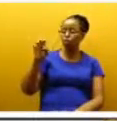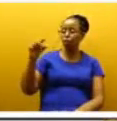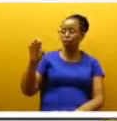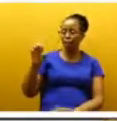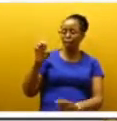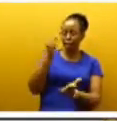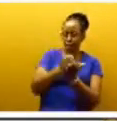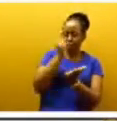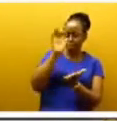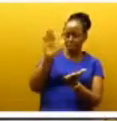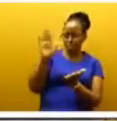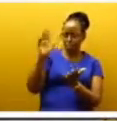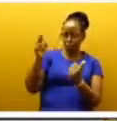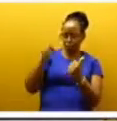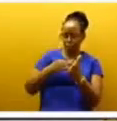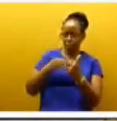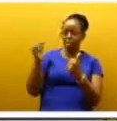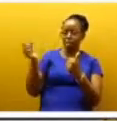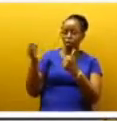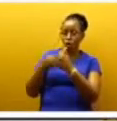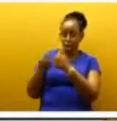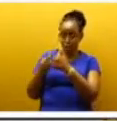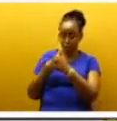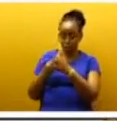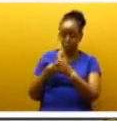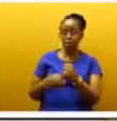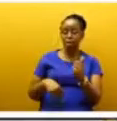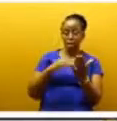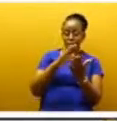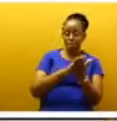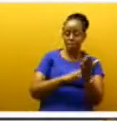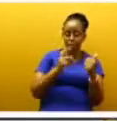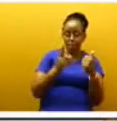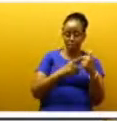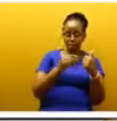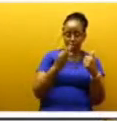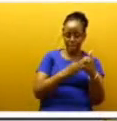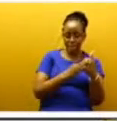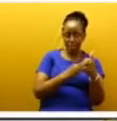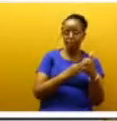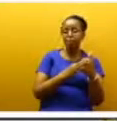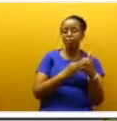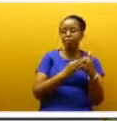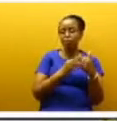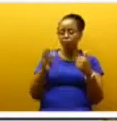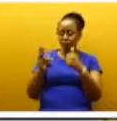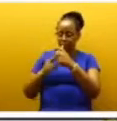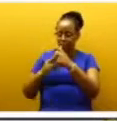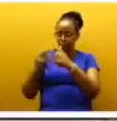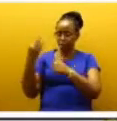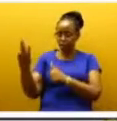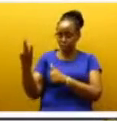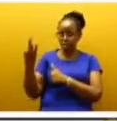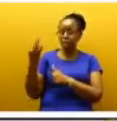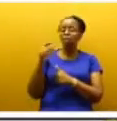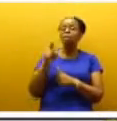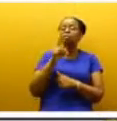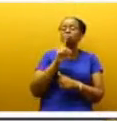and filed on the same day, pages 68-73 of his report, Mr. Njoroge says